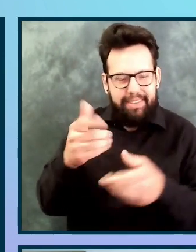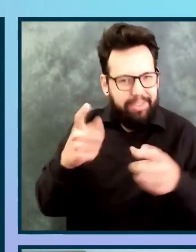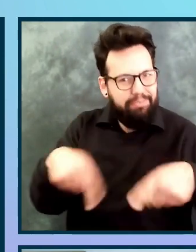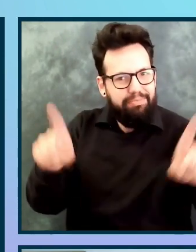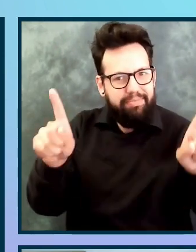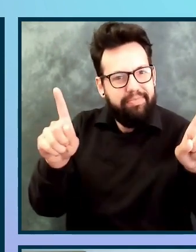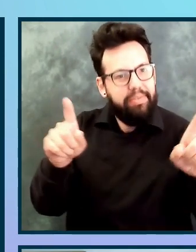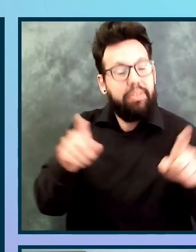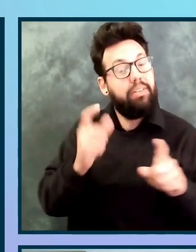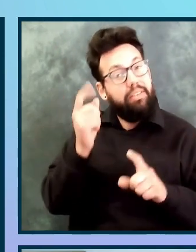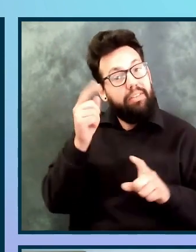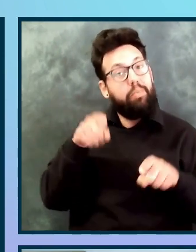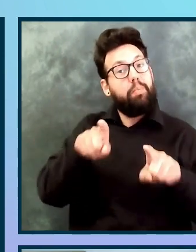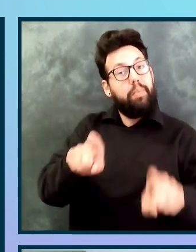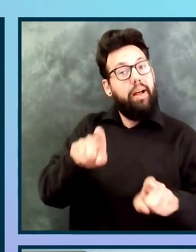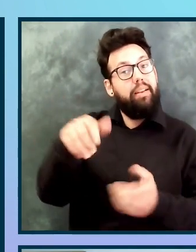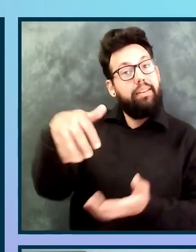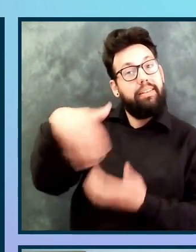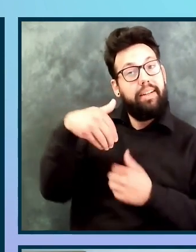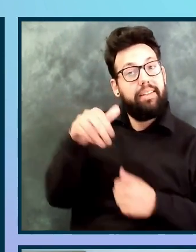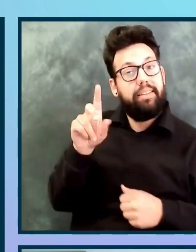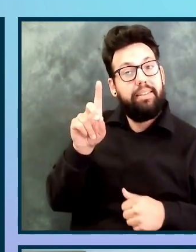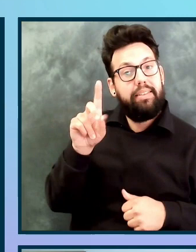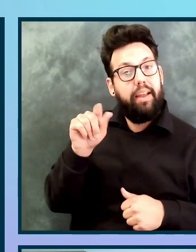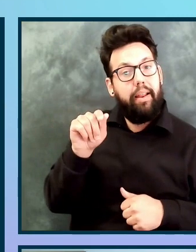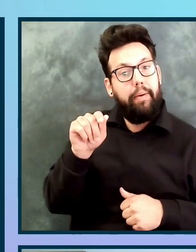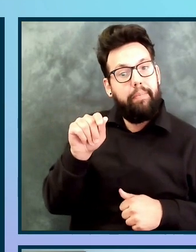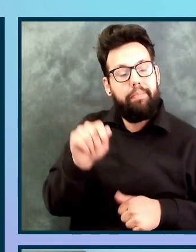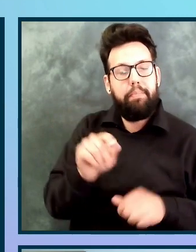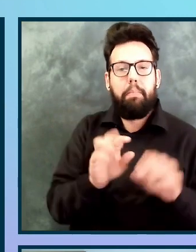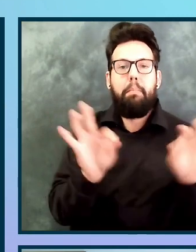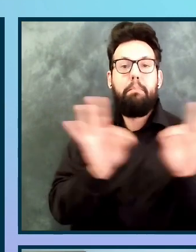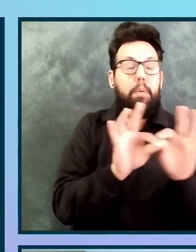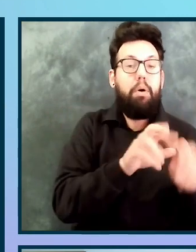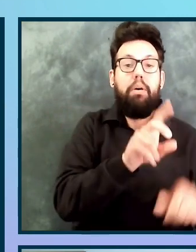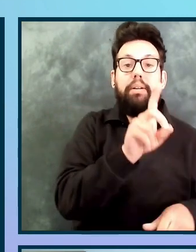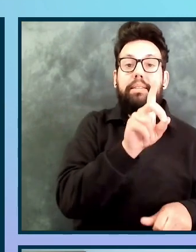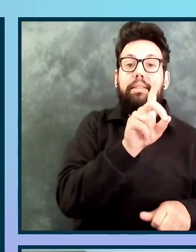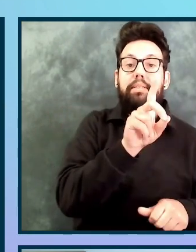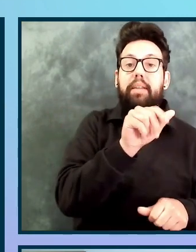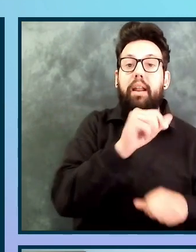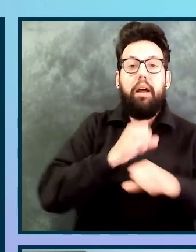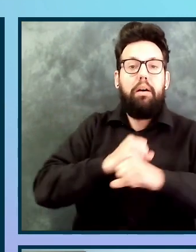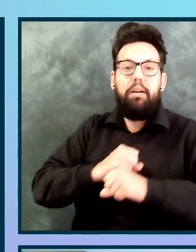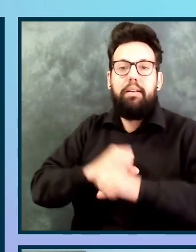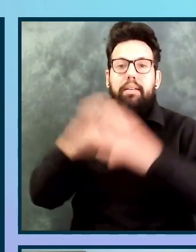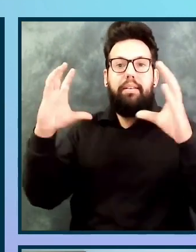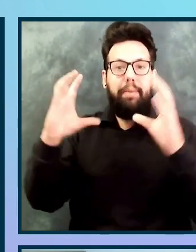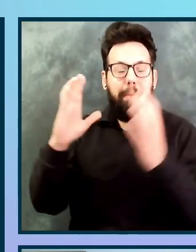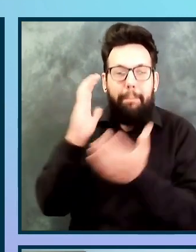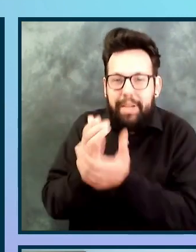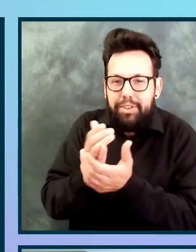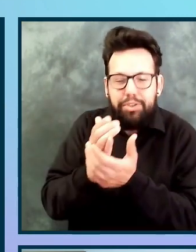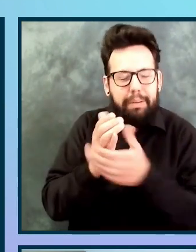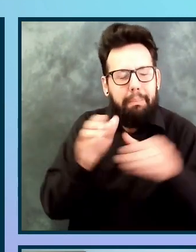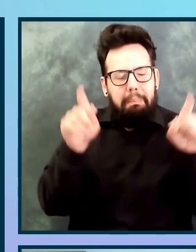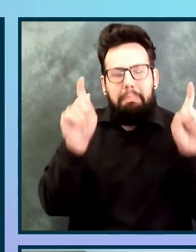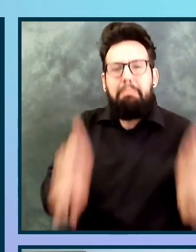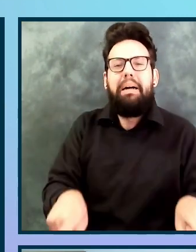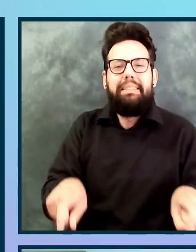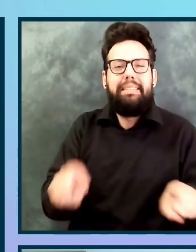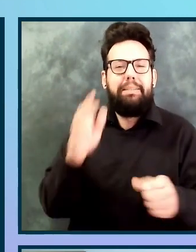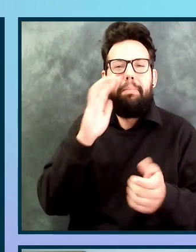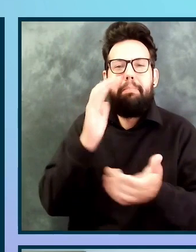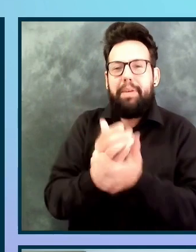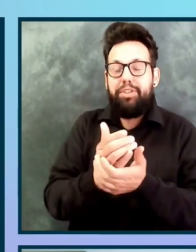while you're collecting that data is try to make a visual representation of the data. Why? Because it's going to help you